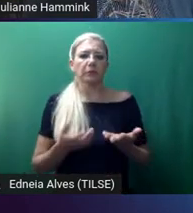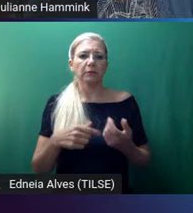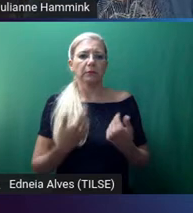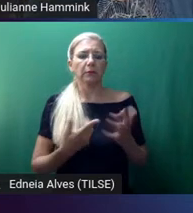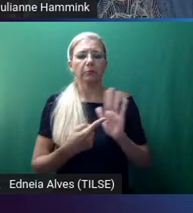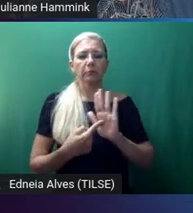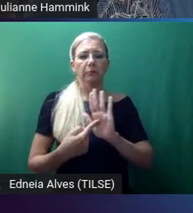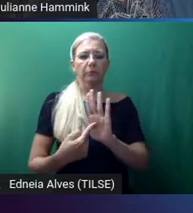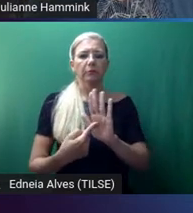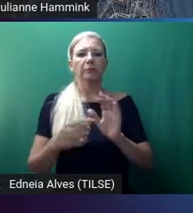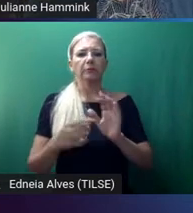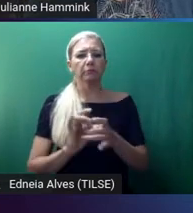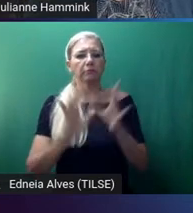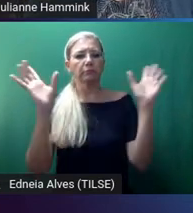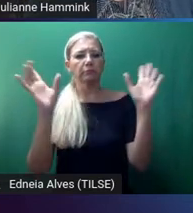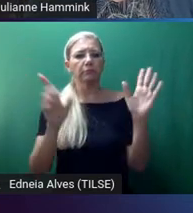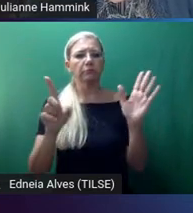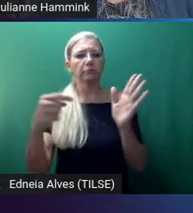your questions.